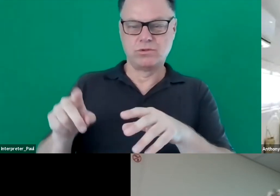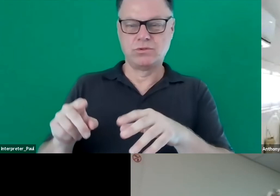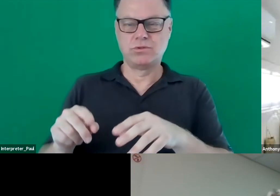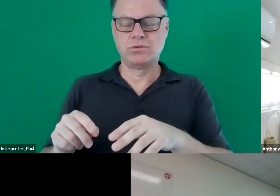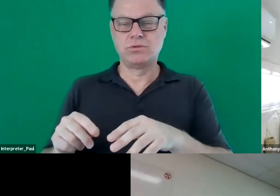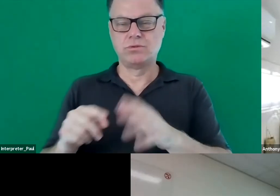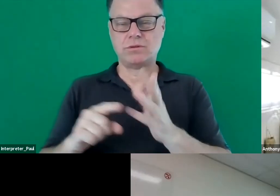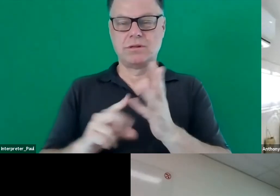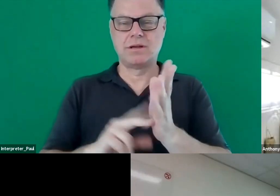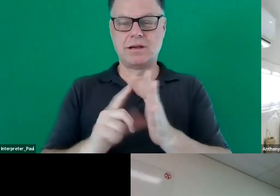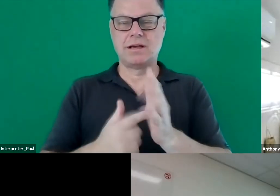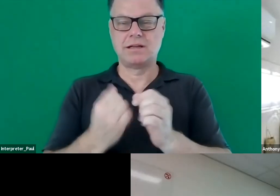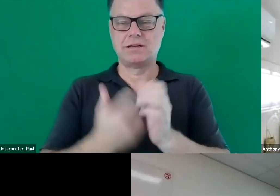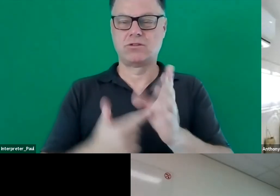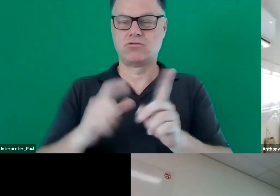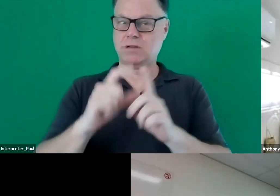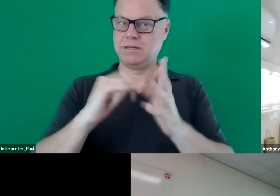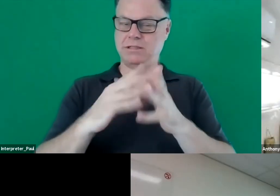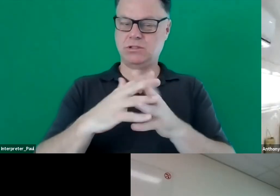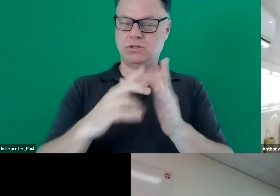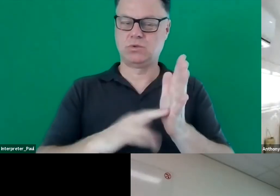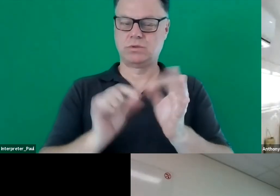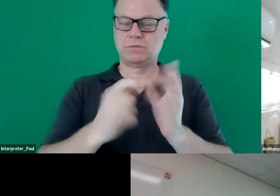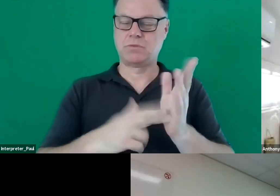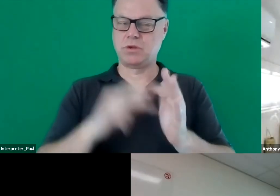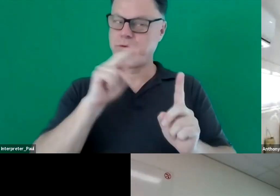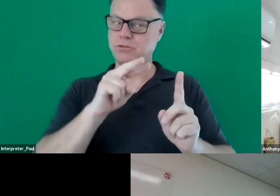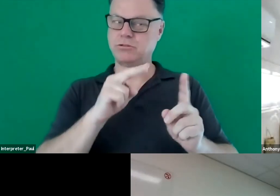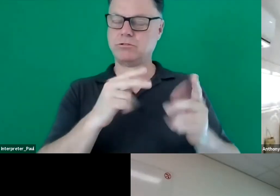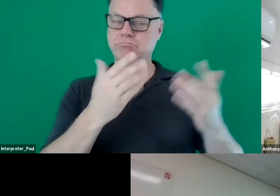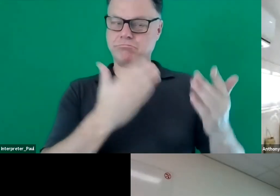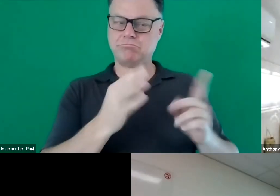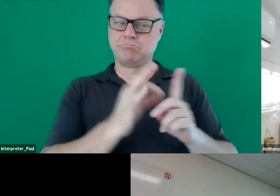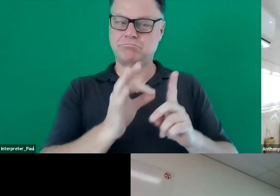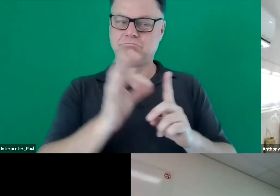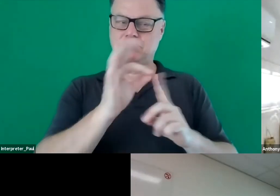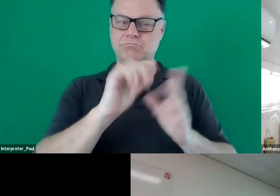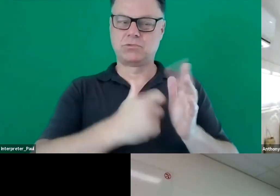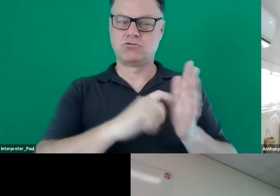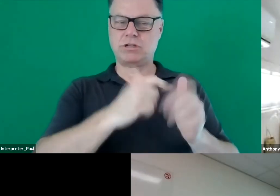undergraduate student it's been an absolute honor to watch your career progress so congratulations